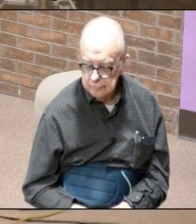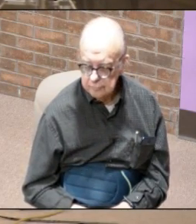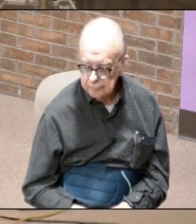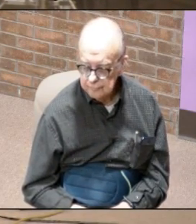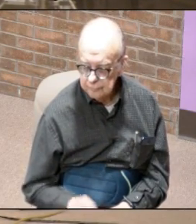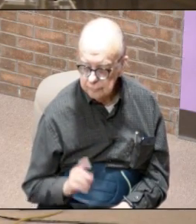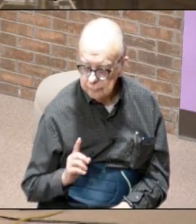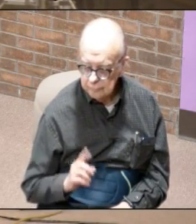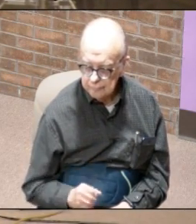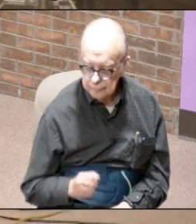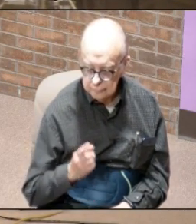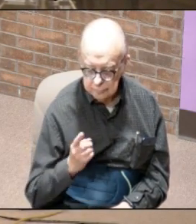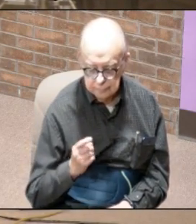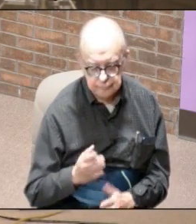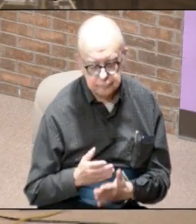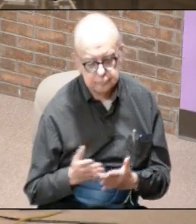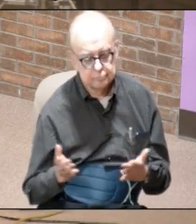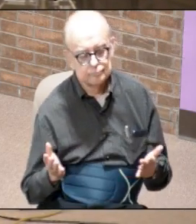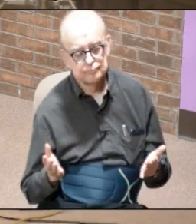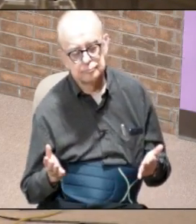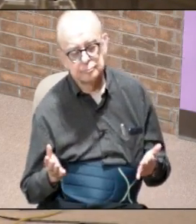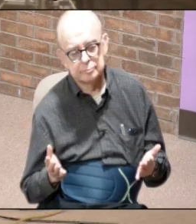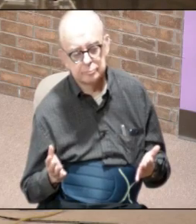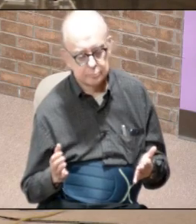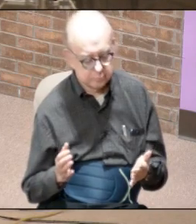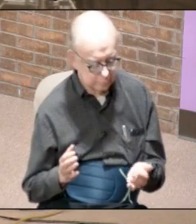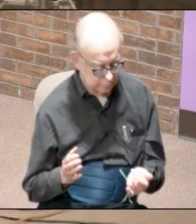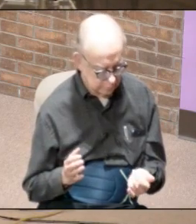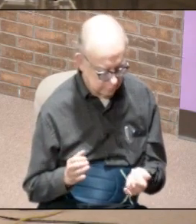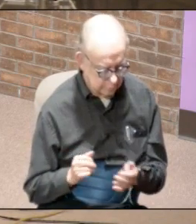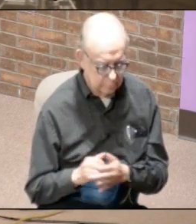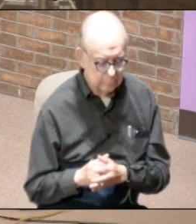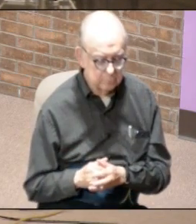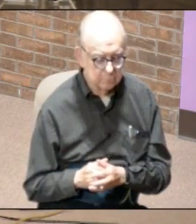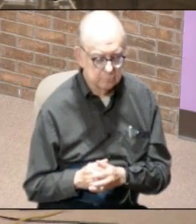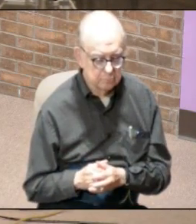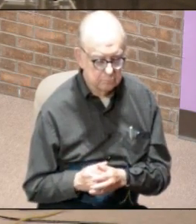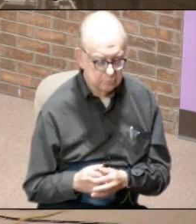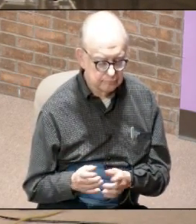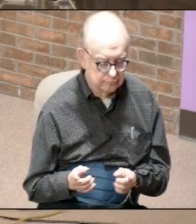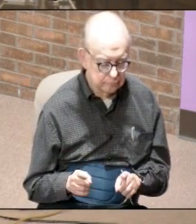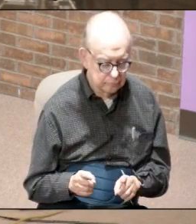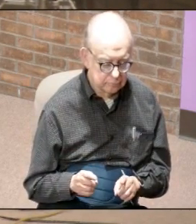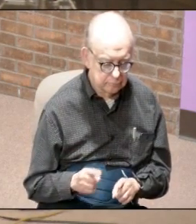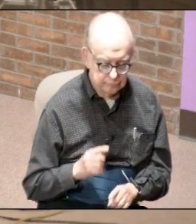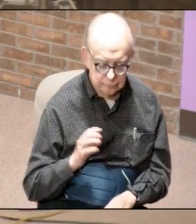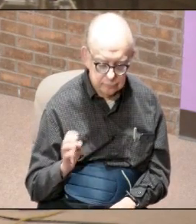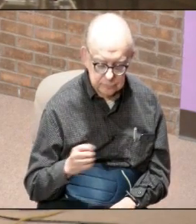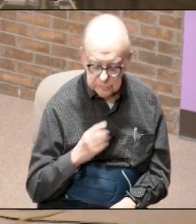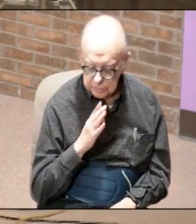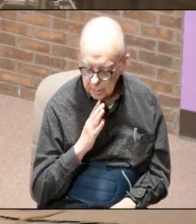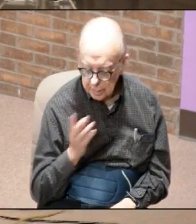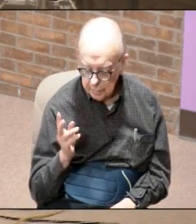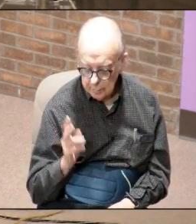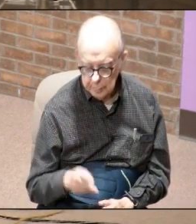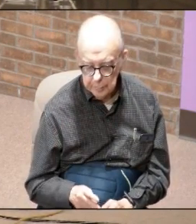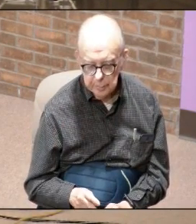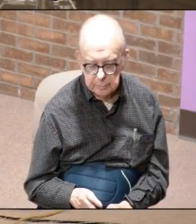we need to understand something and that is this whenever you're talking to someone